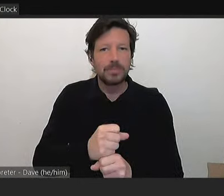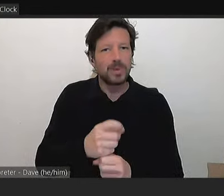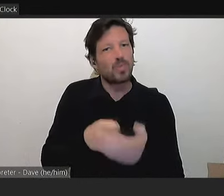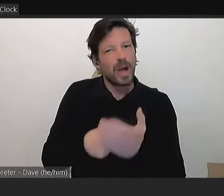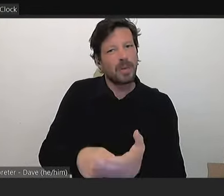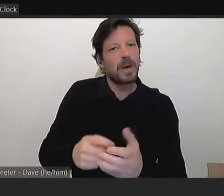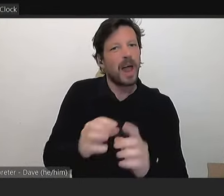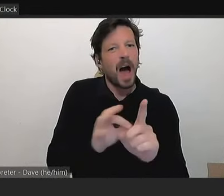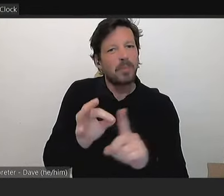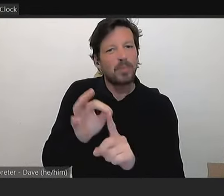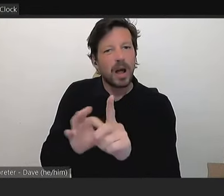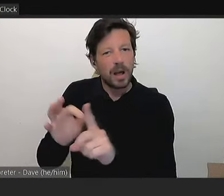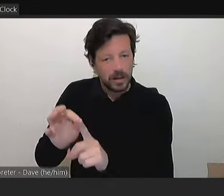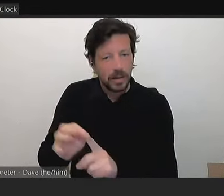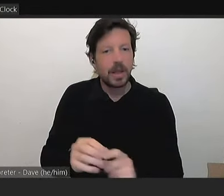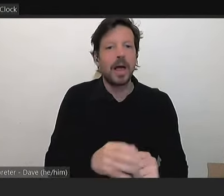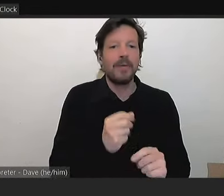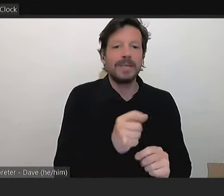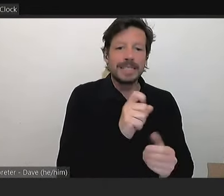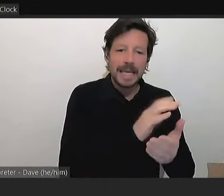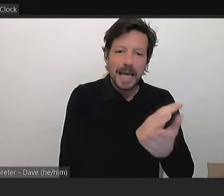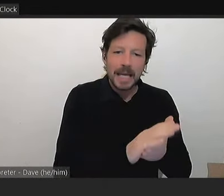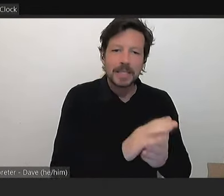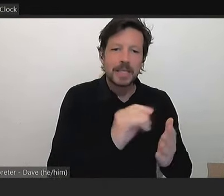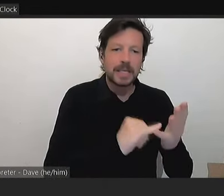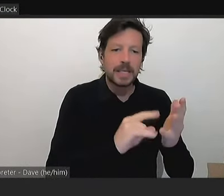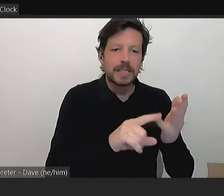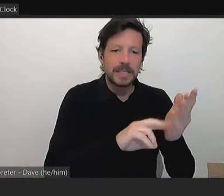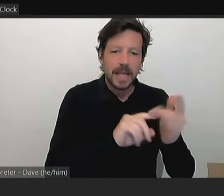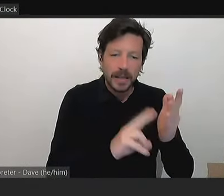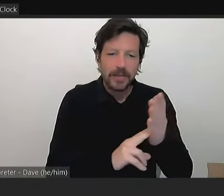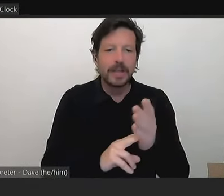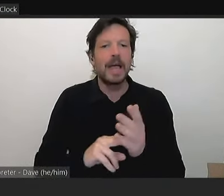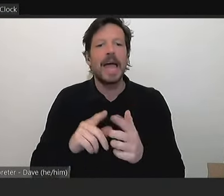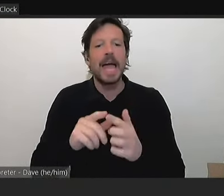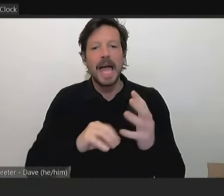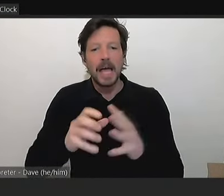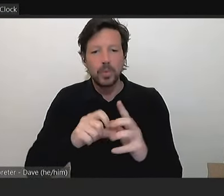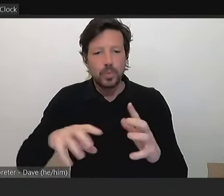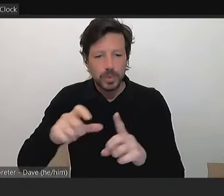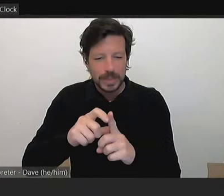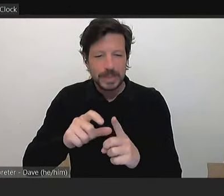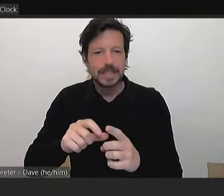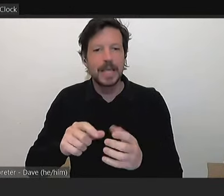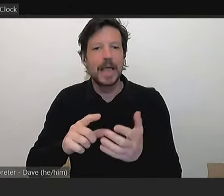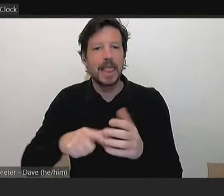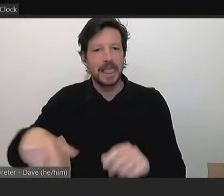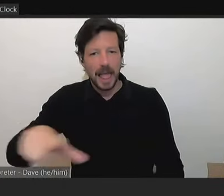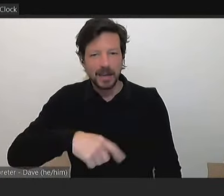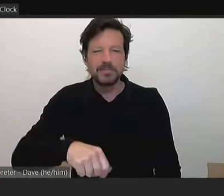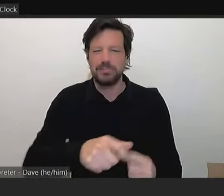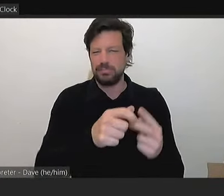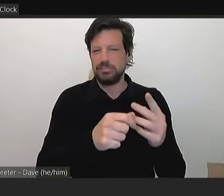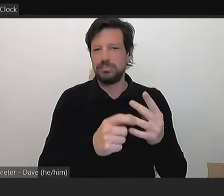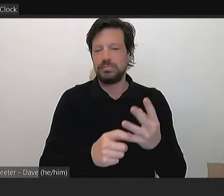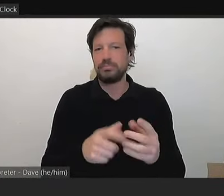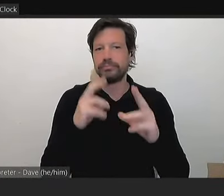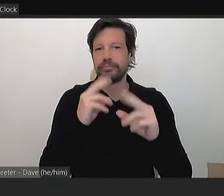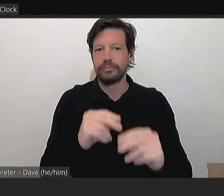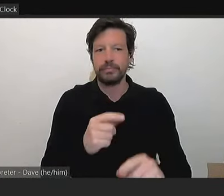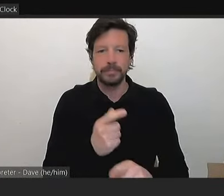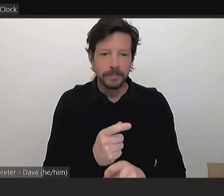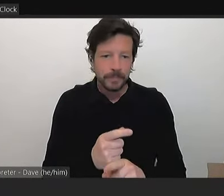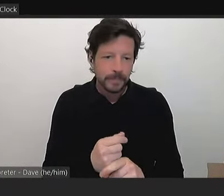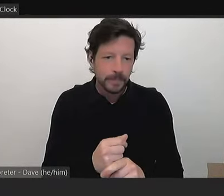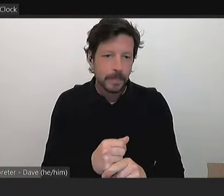the reserves of C.H. Sullivan, Chris Park, Edwards Lake Athletics, H.P. Zwa, I.W. Dole, J.C. Donneth, Central and East,